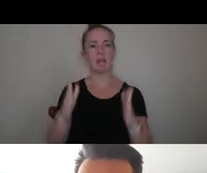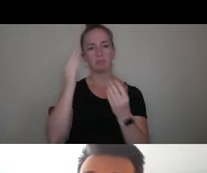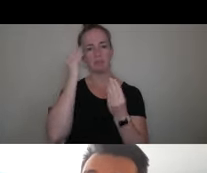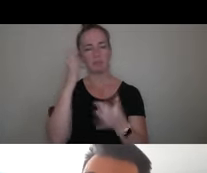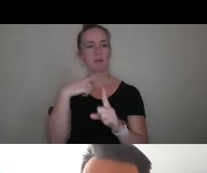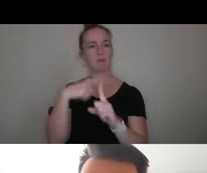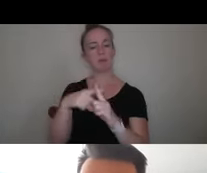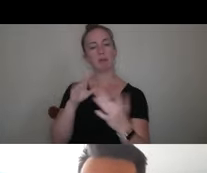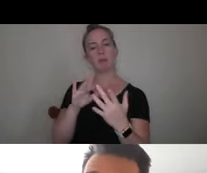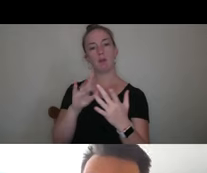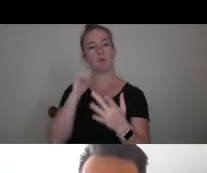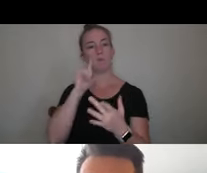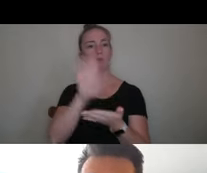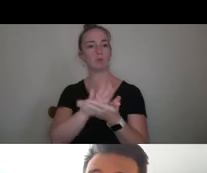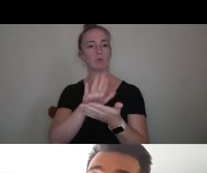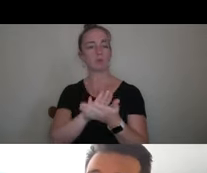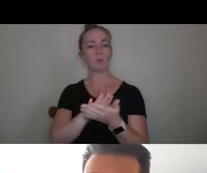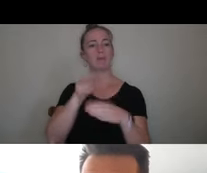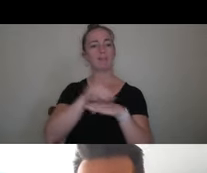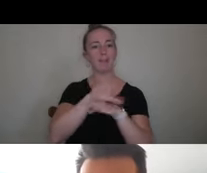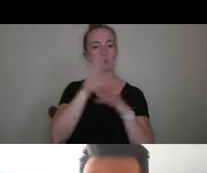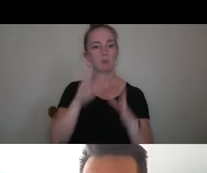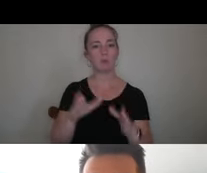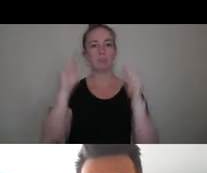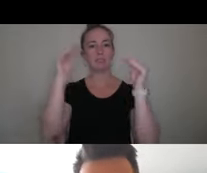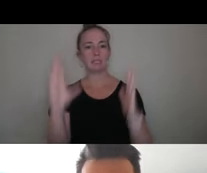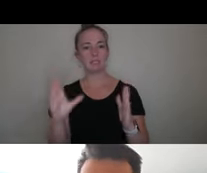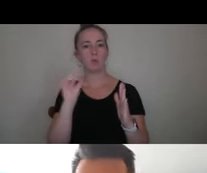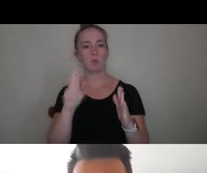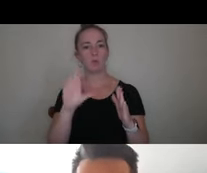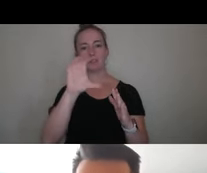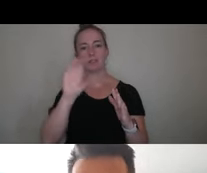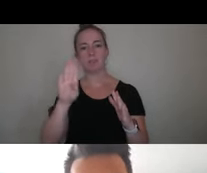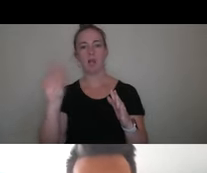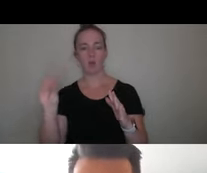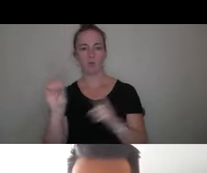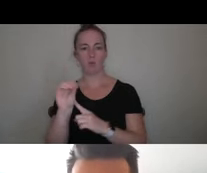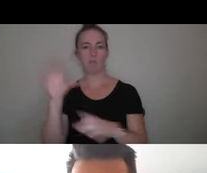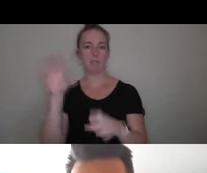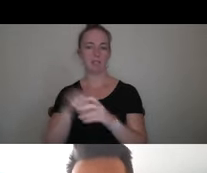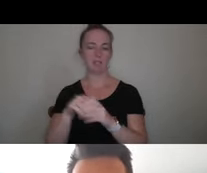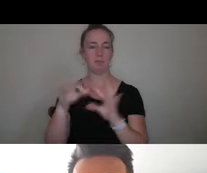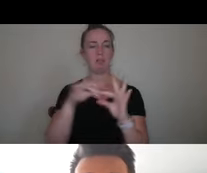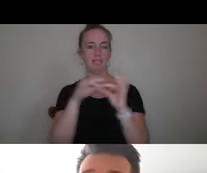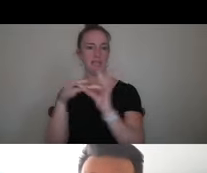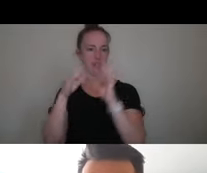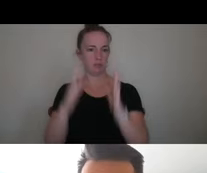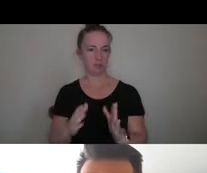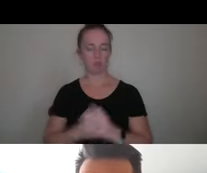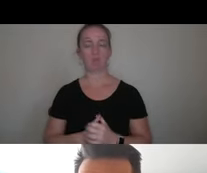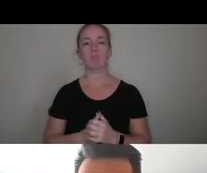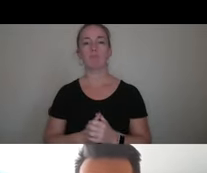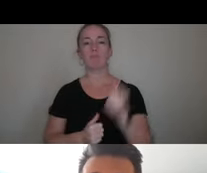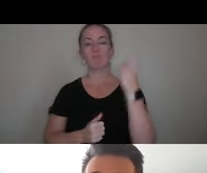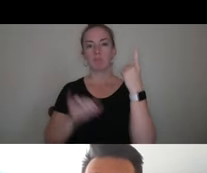contacts for your guidance counselors, teachers, or CBO participant liaisons, advisors. This is